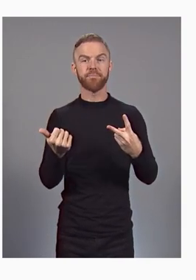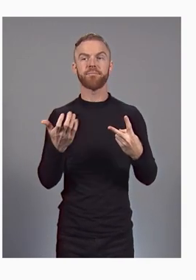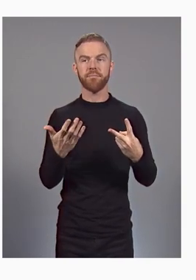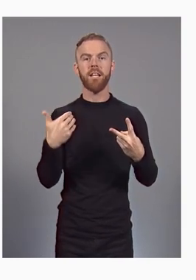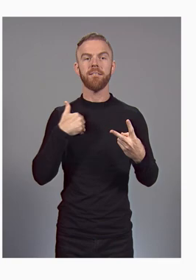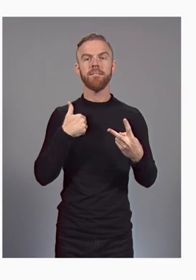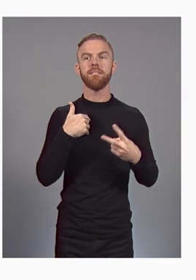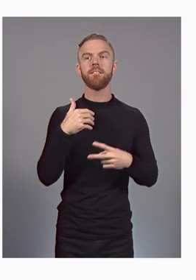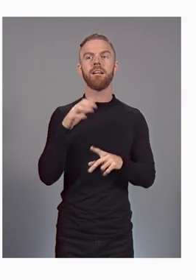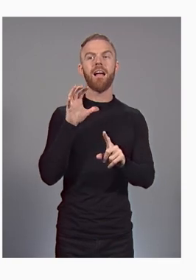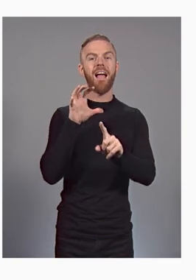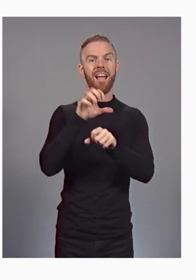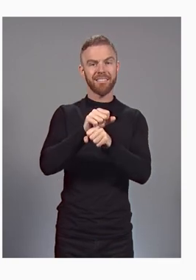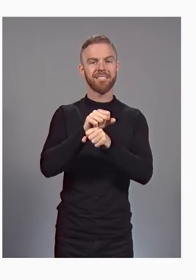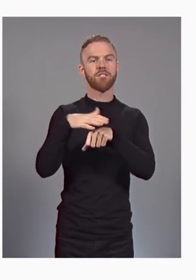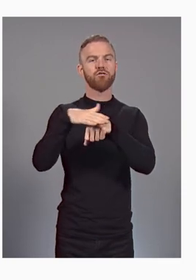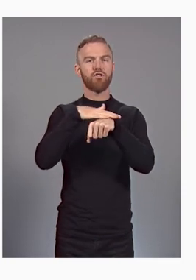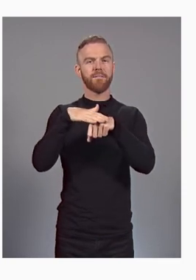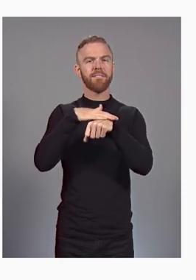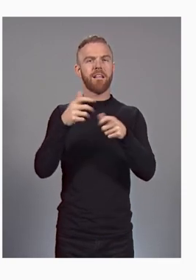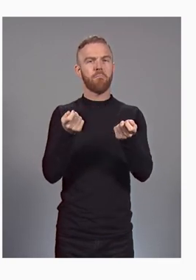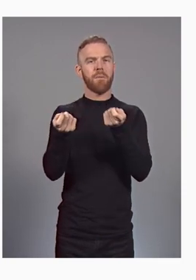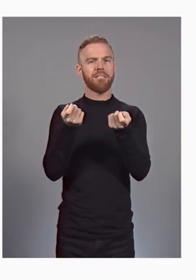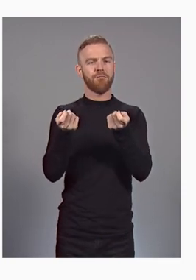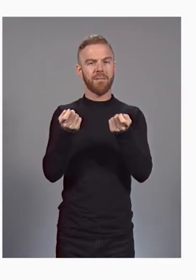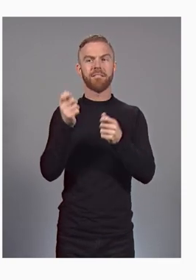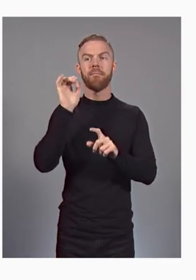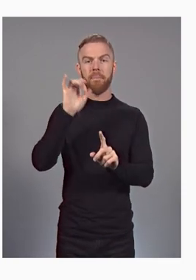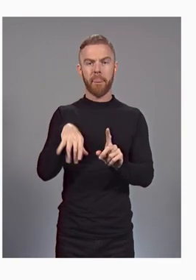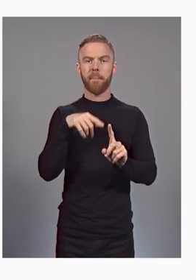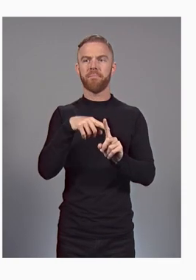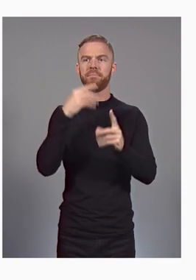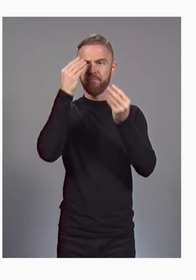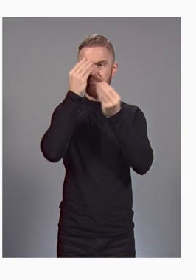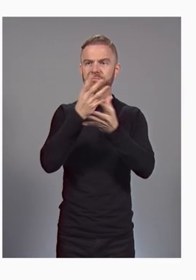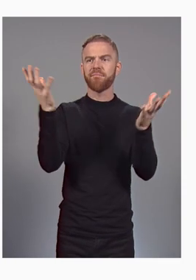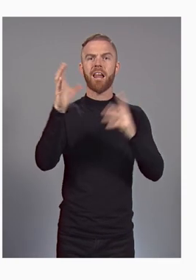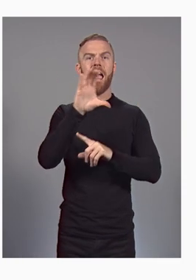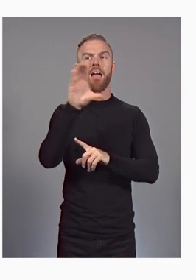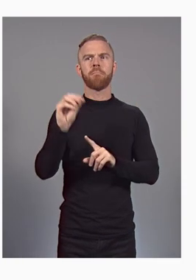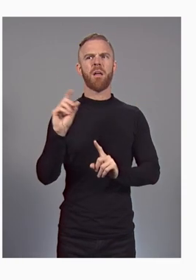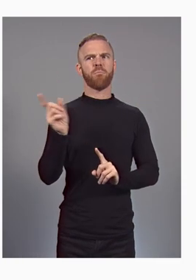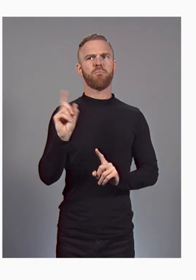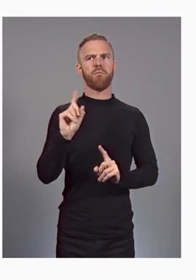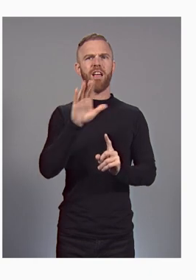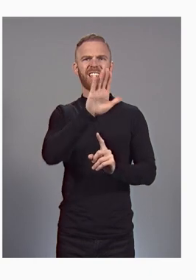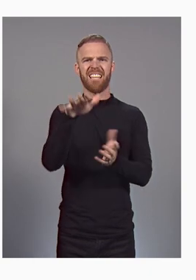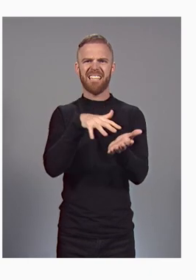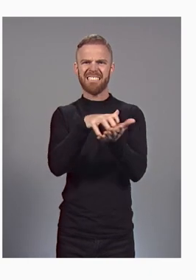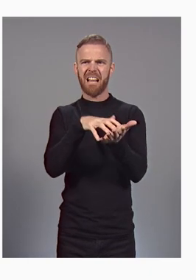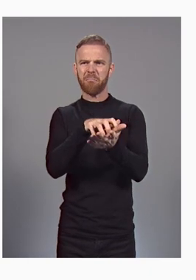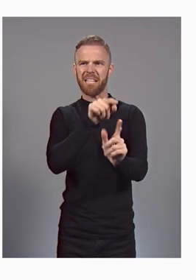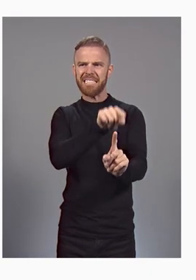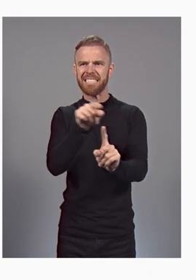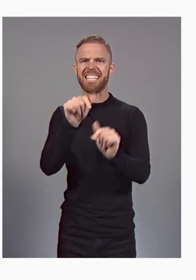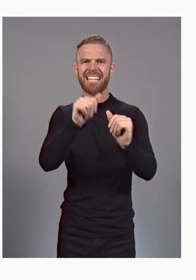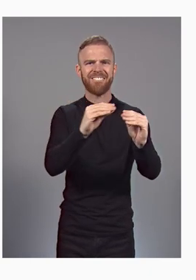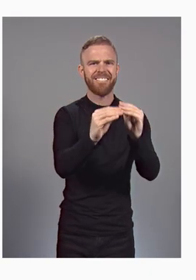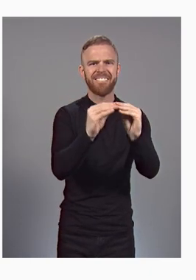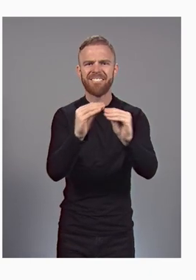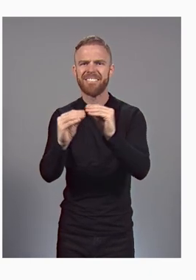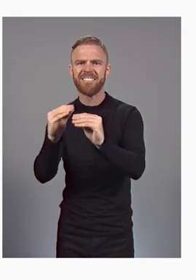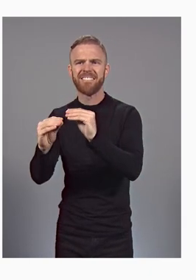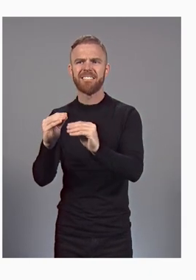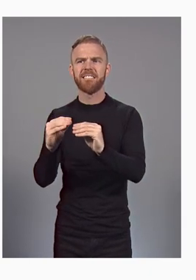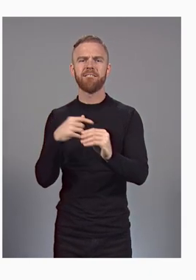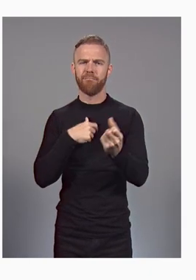surface management, and let you know where your vulnerabilities are so you can do something about it. Now, I'm a big proponent of Google